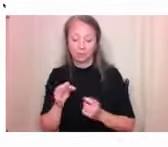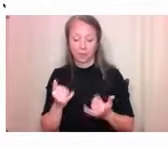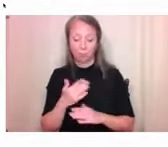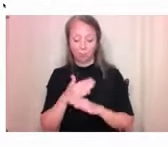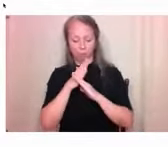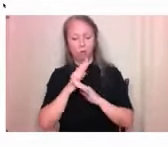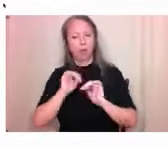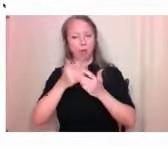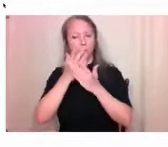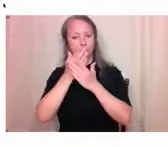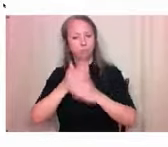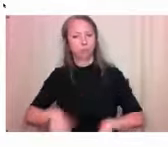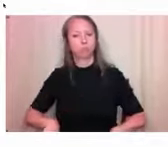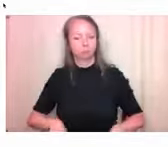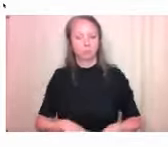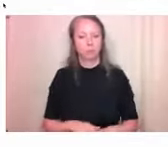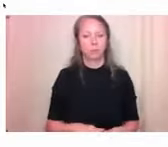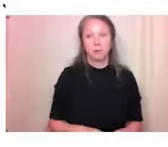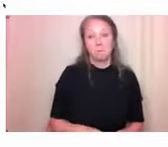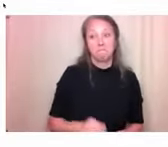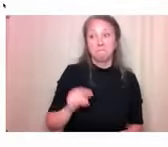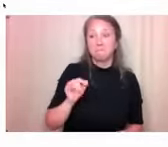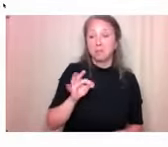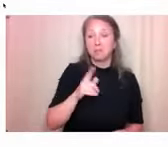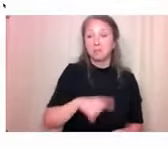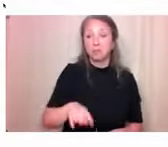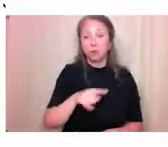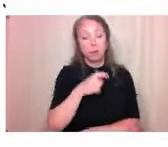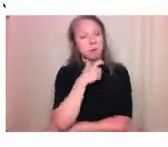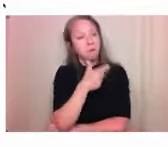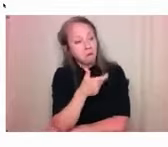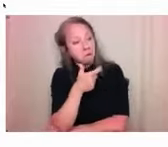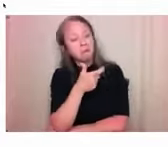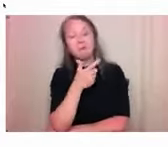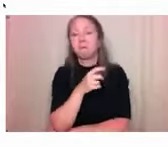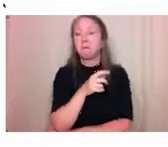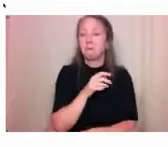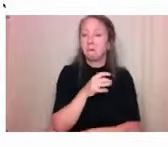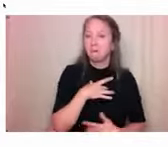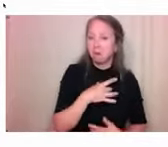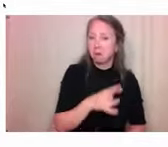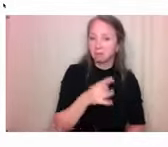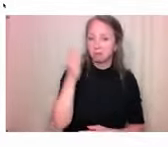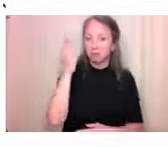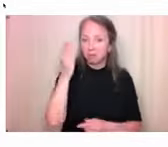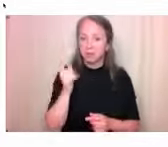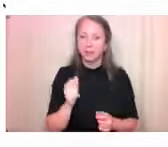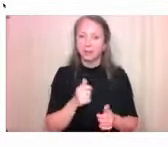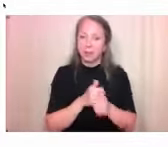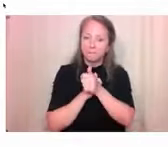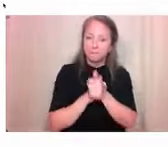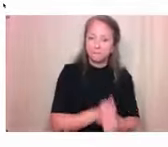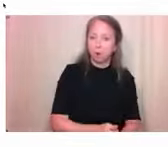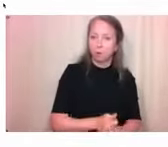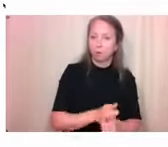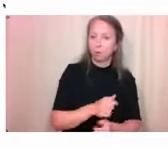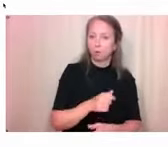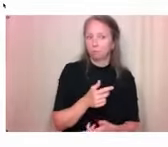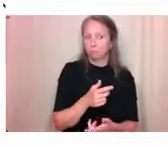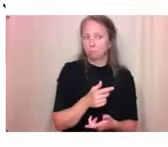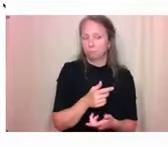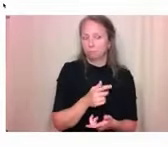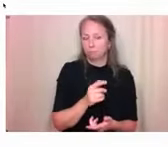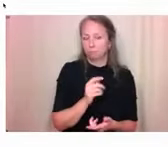interested you, please look at our website at peachresearch.ca or start following us on Facebook, which is just at peach research.